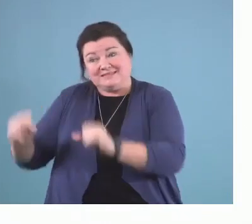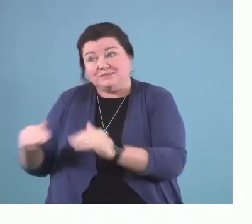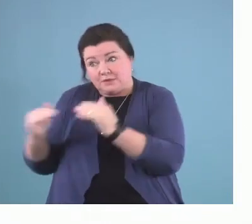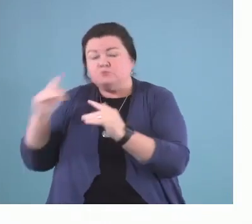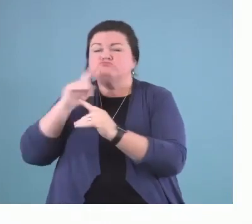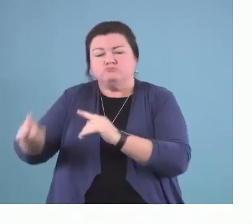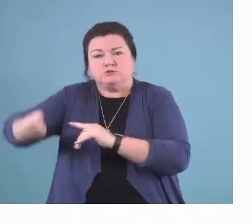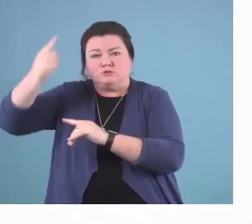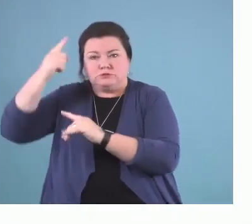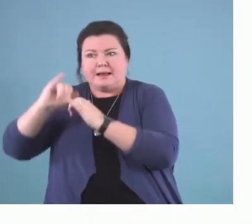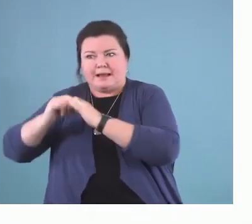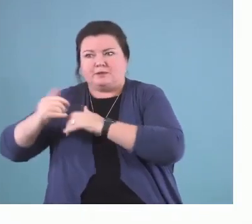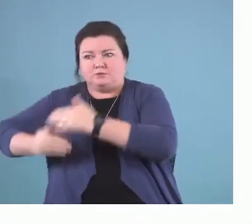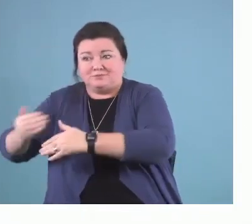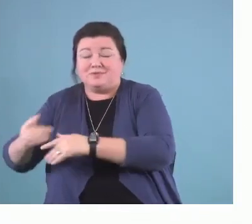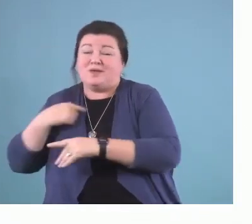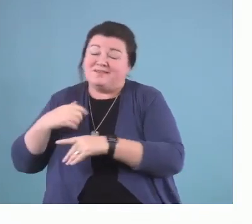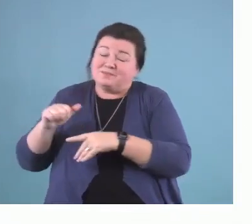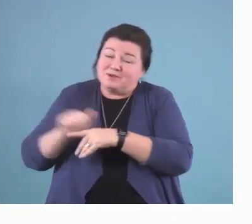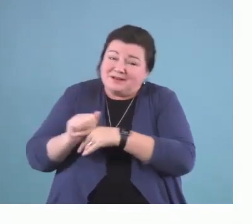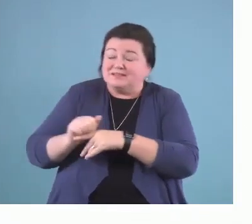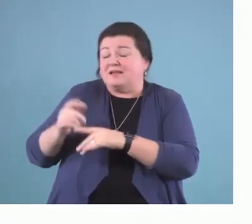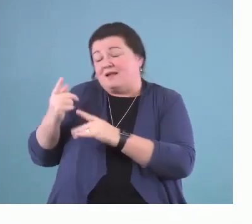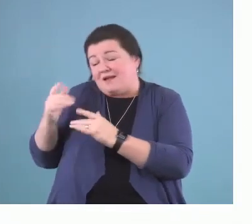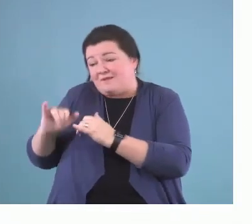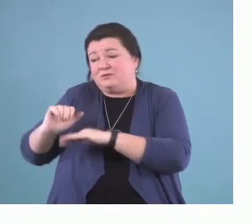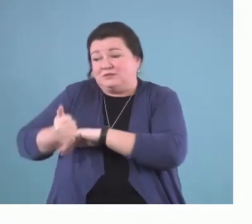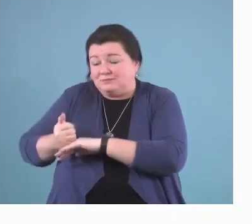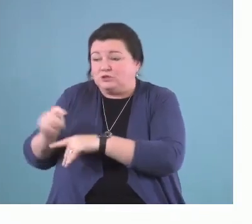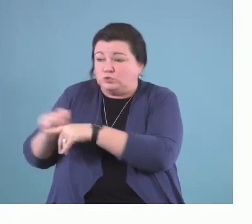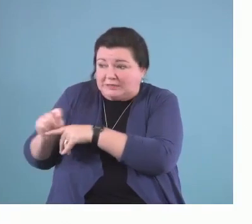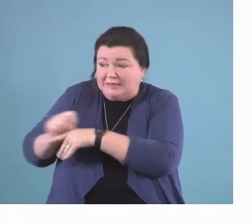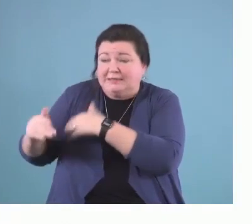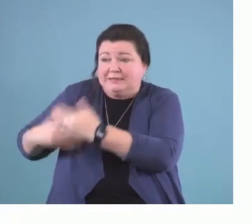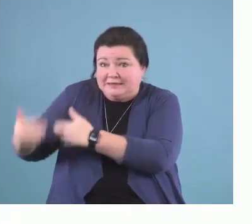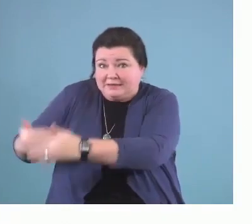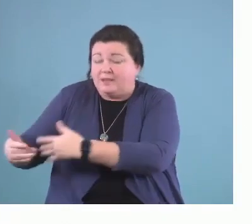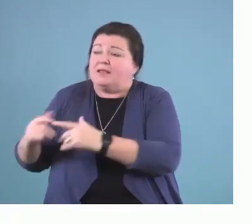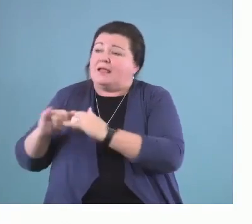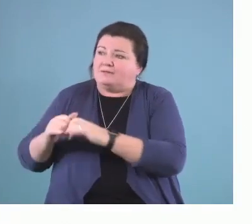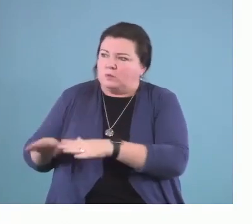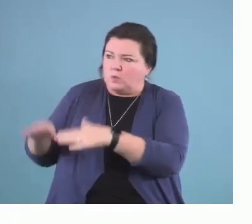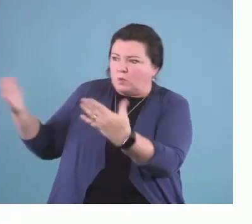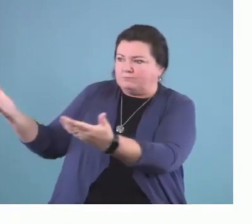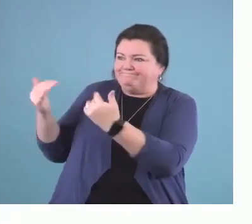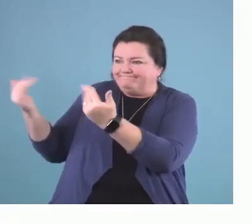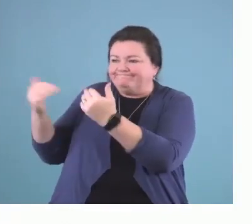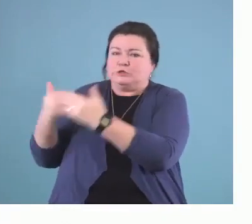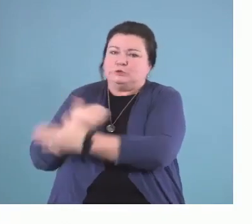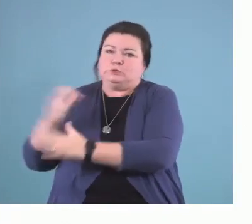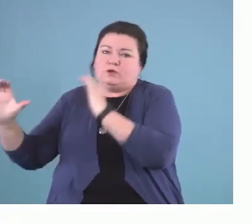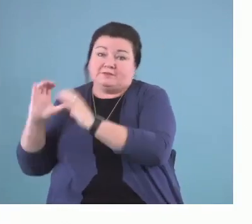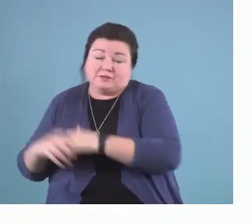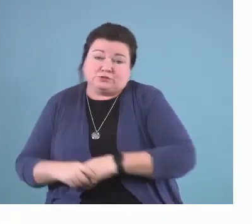kind of practice takes time and training, and it takes new ways to have conversations. For